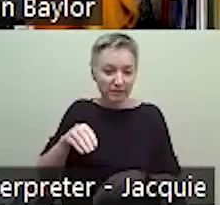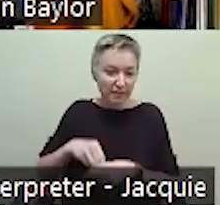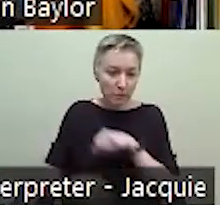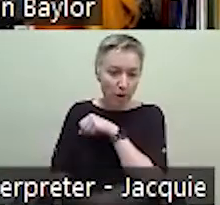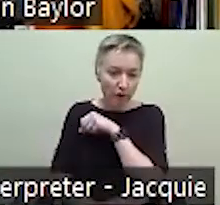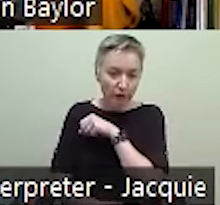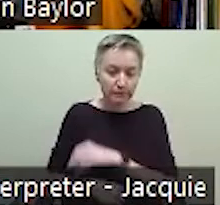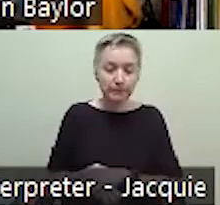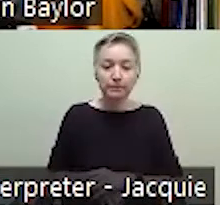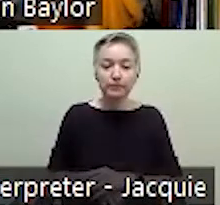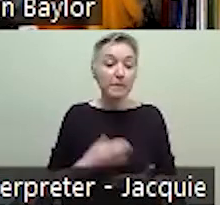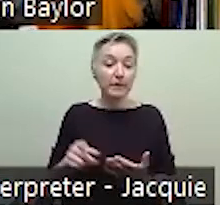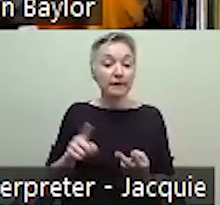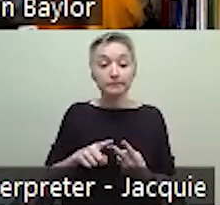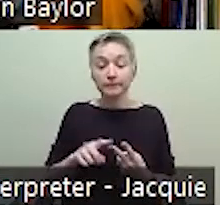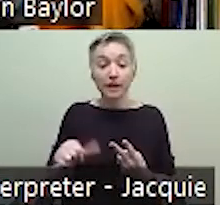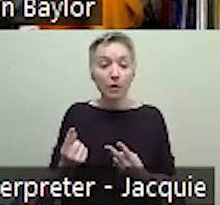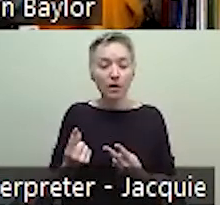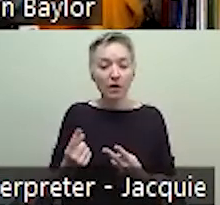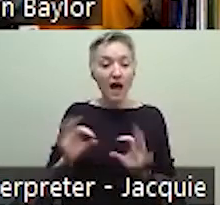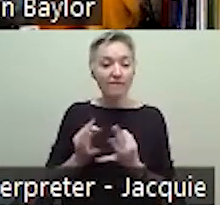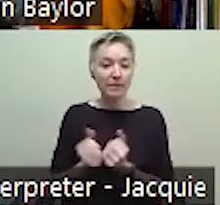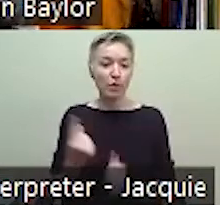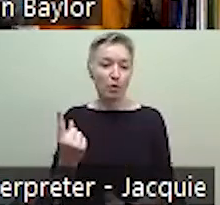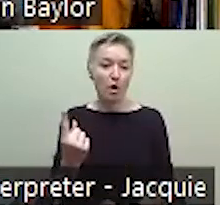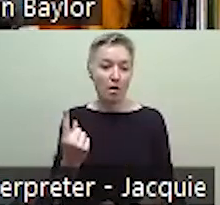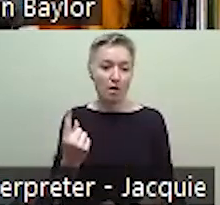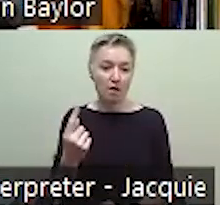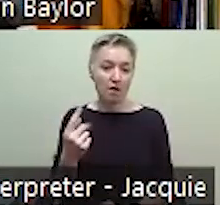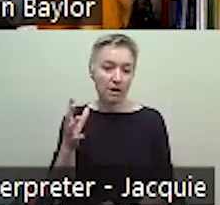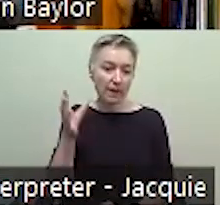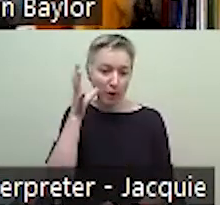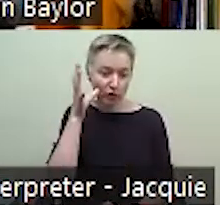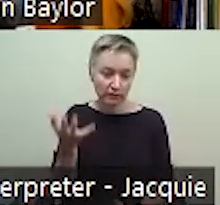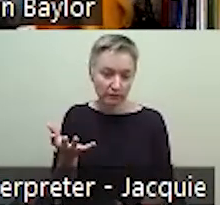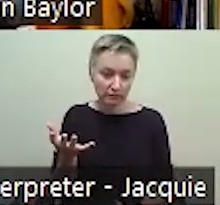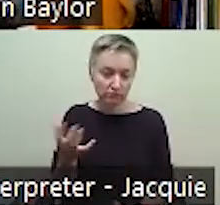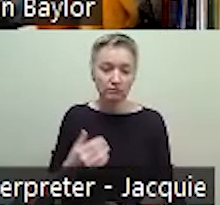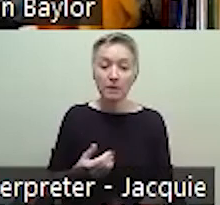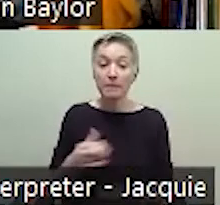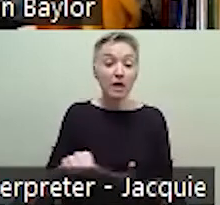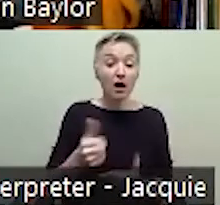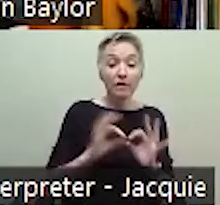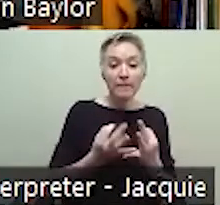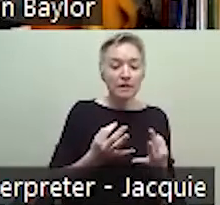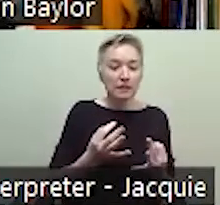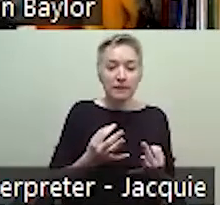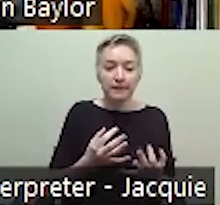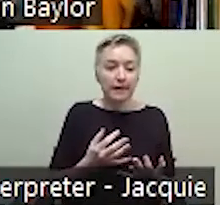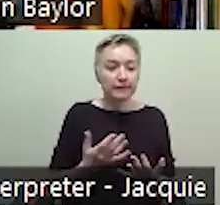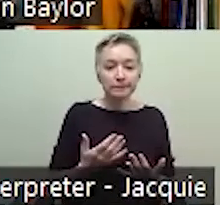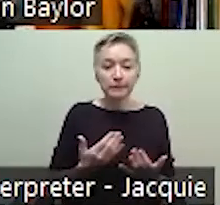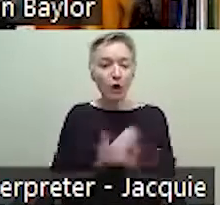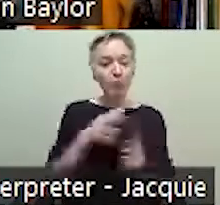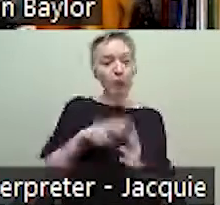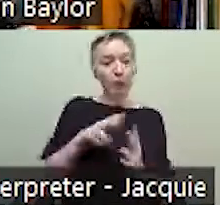single parent family with young children. Others might be a couple that is just trying to start out and